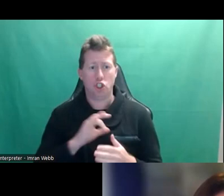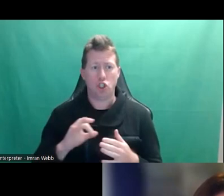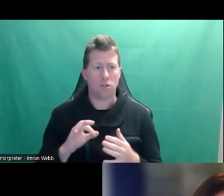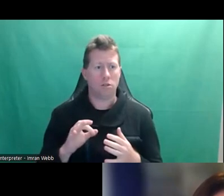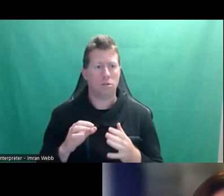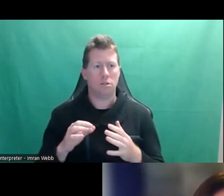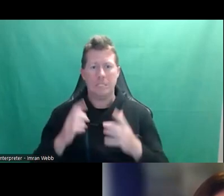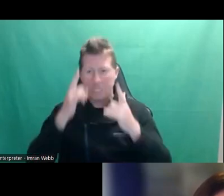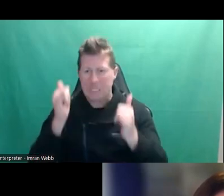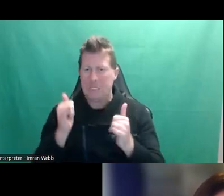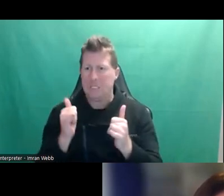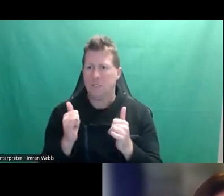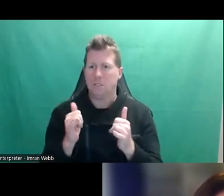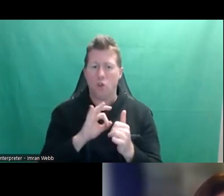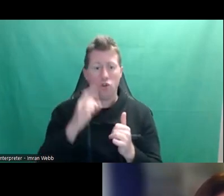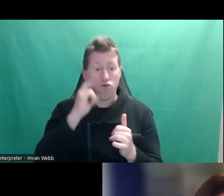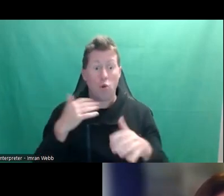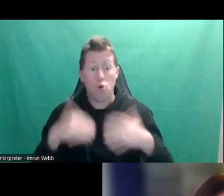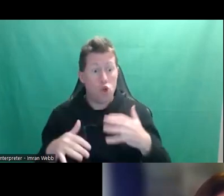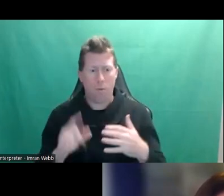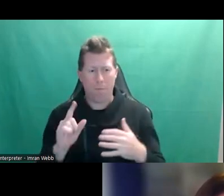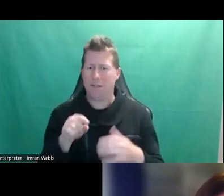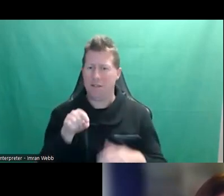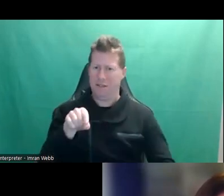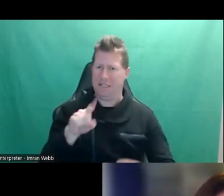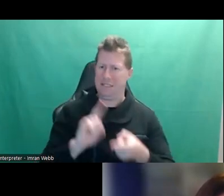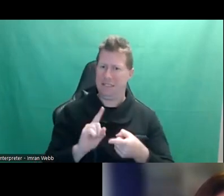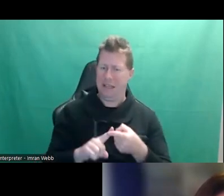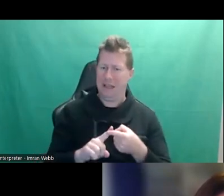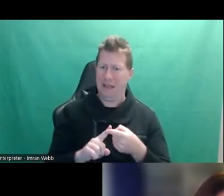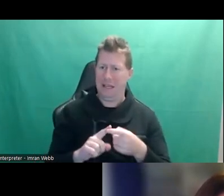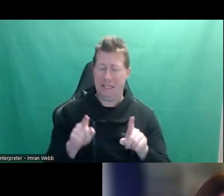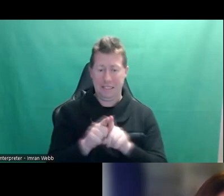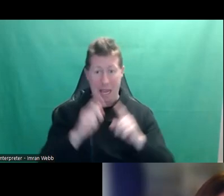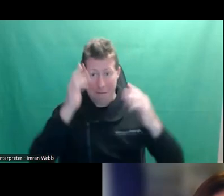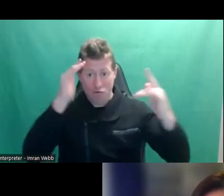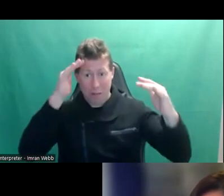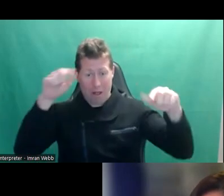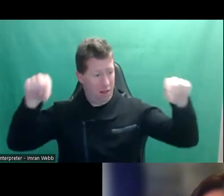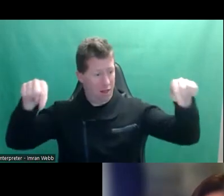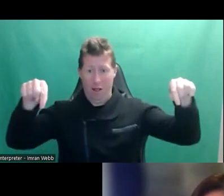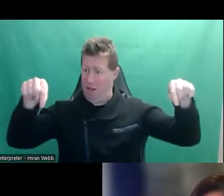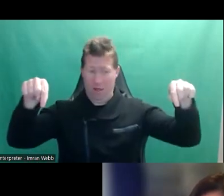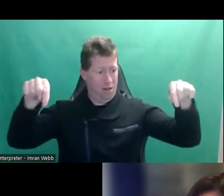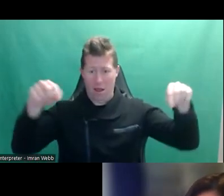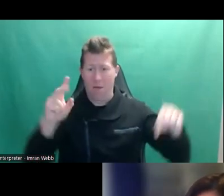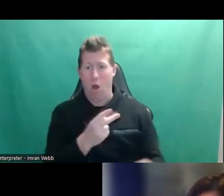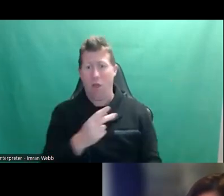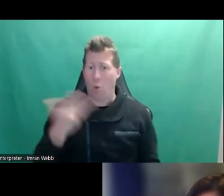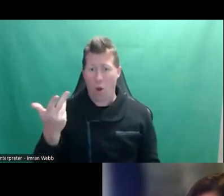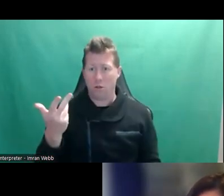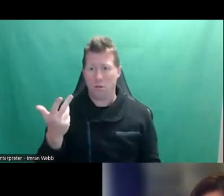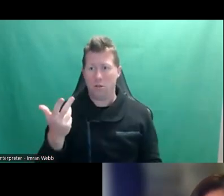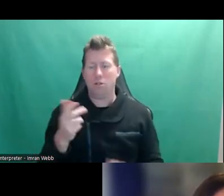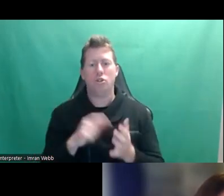hostile, and it's certainly not trying to hurt anybody, but that might not be what the other person wants. So to sit with those feelings,